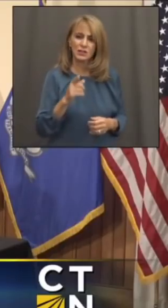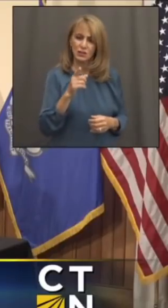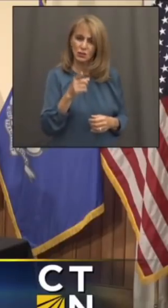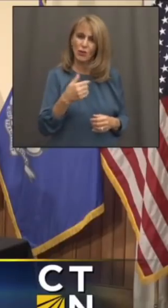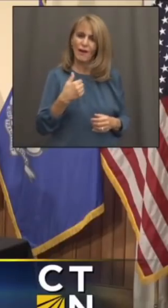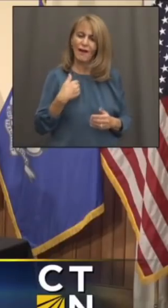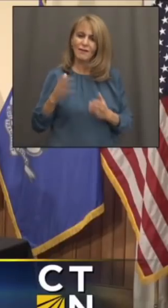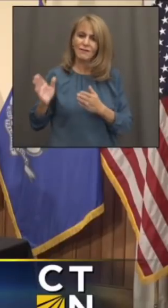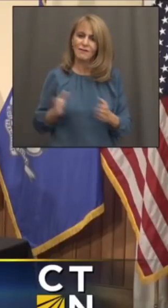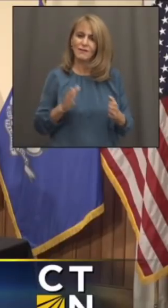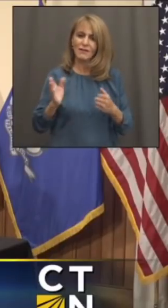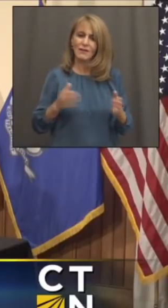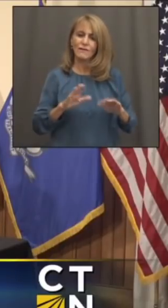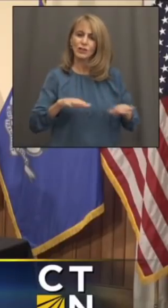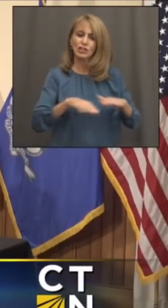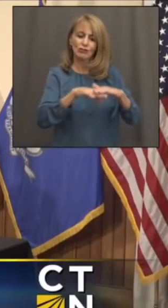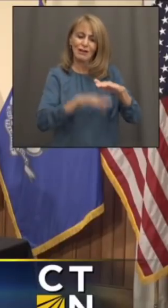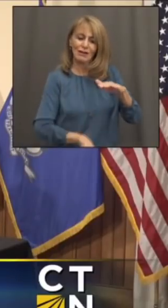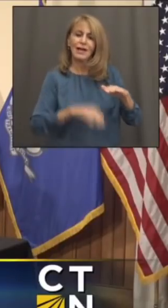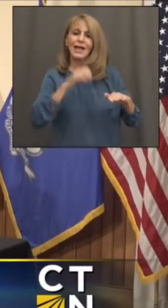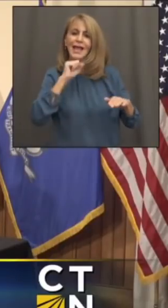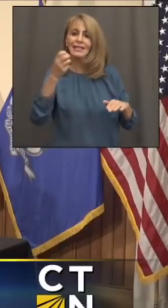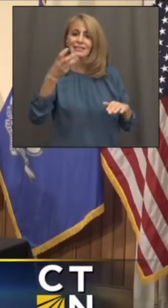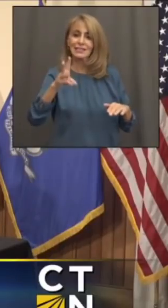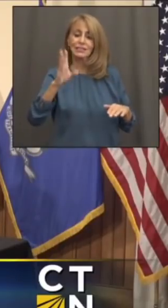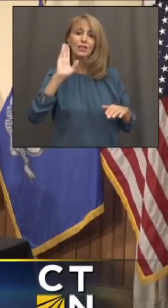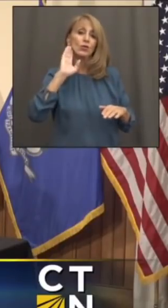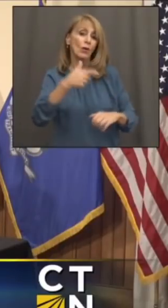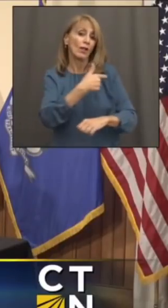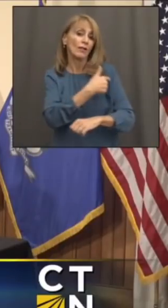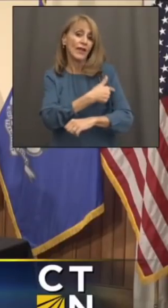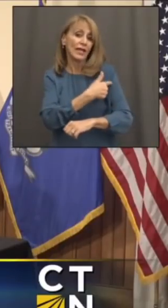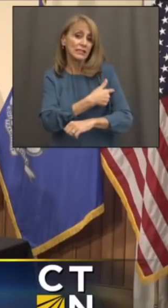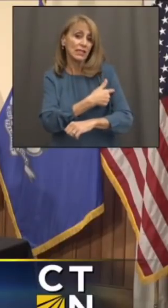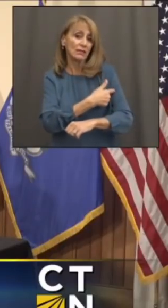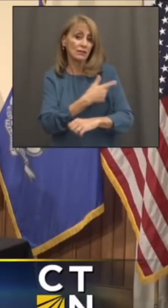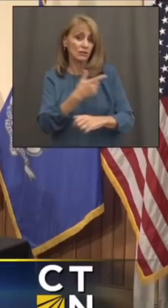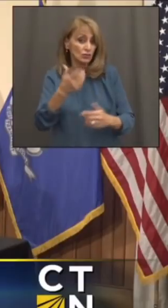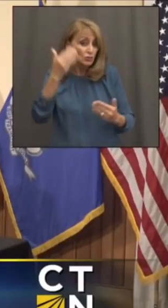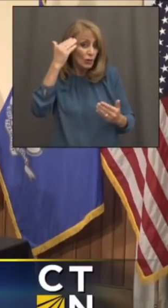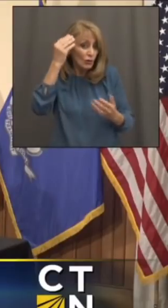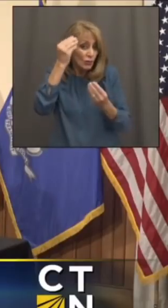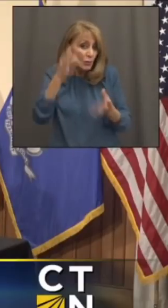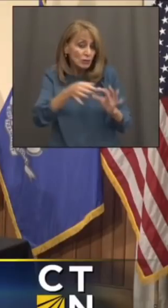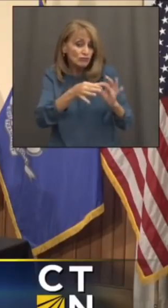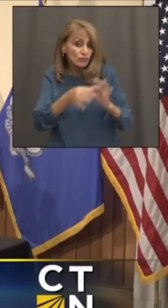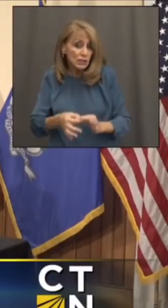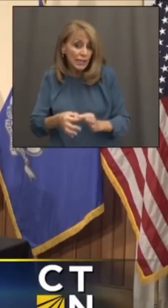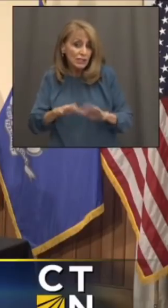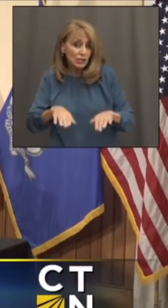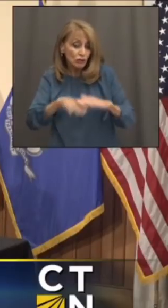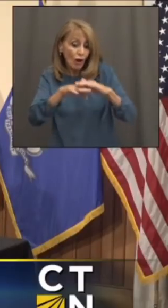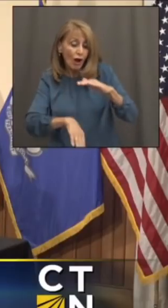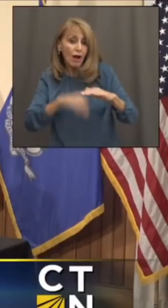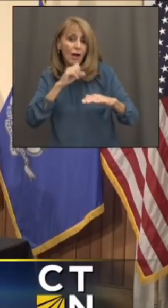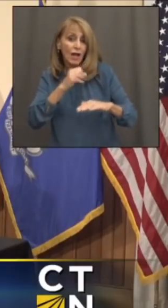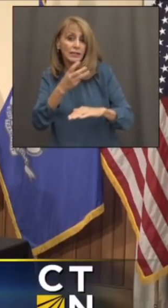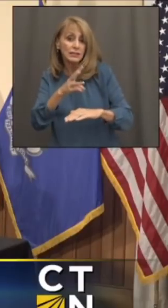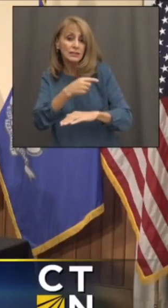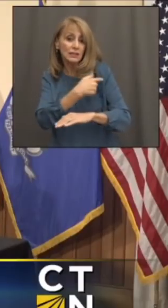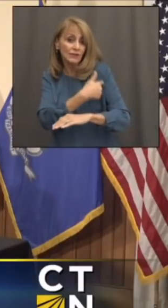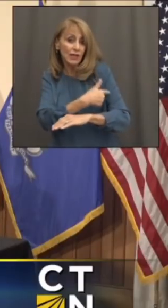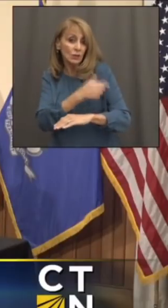possibility of kids under 16 getting vaccinated? And what have you guys heard about that, the possibility of that even happening anytime soon?